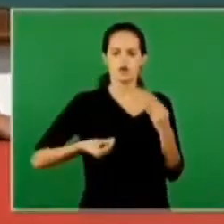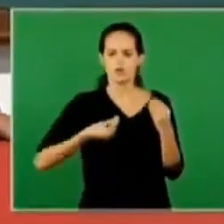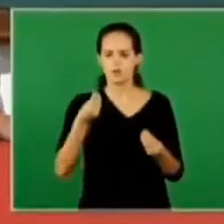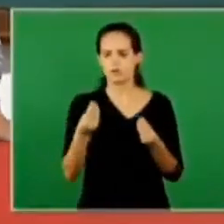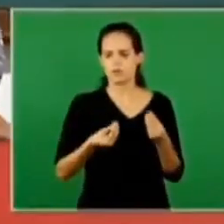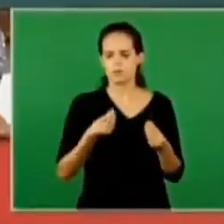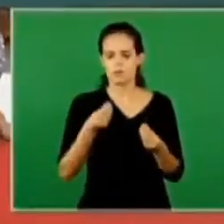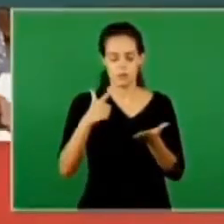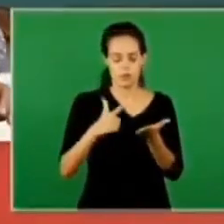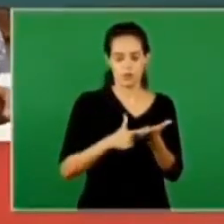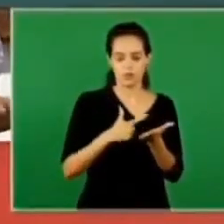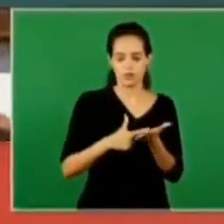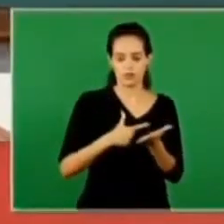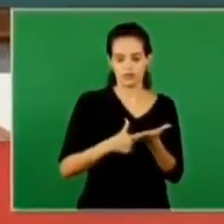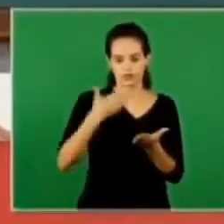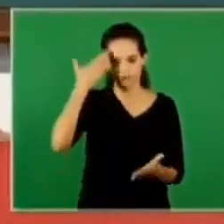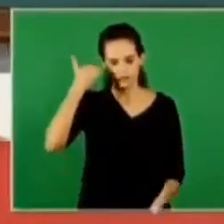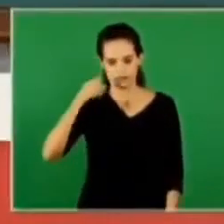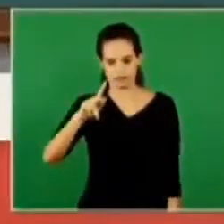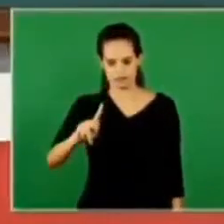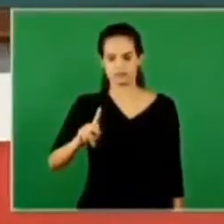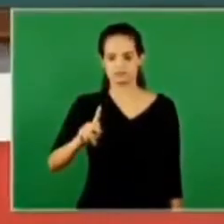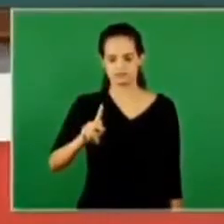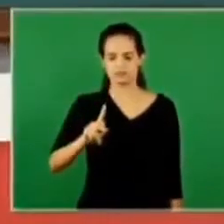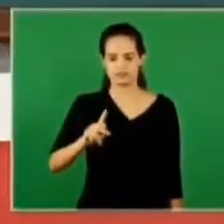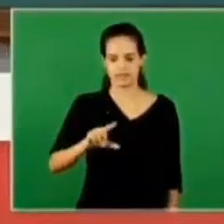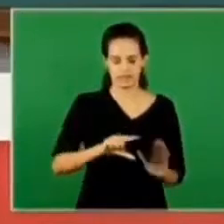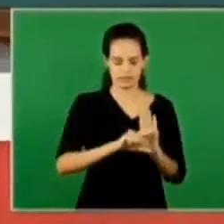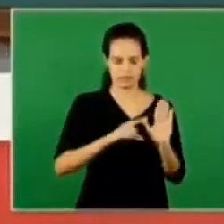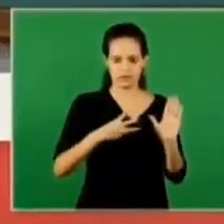proverbs 31 you'll find out